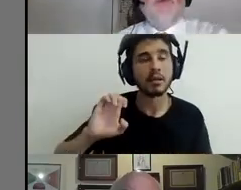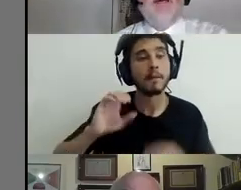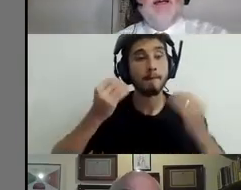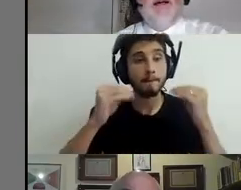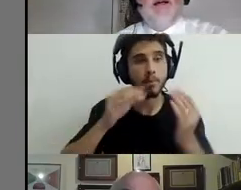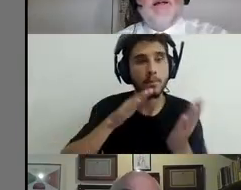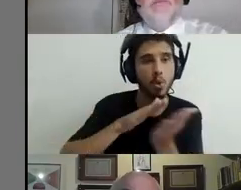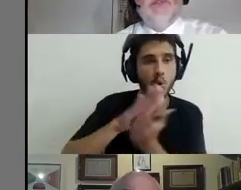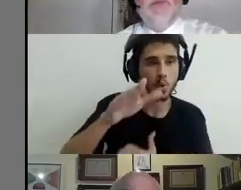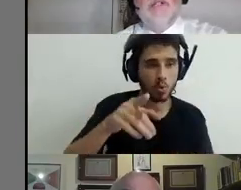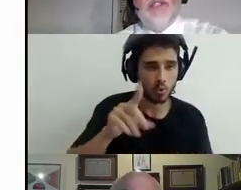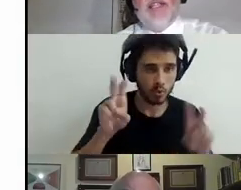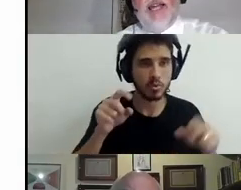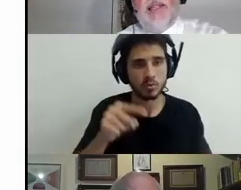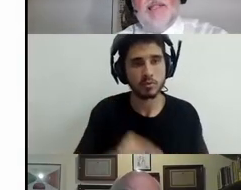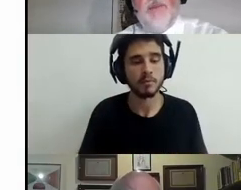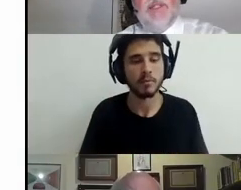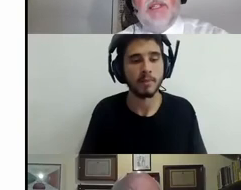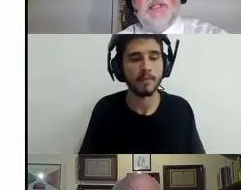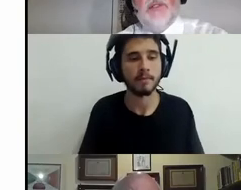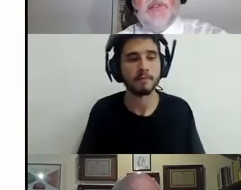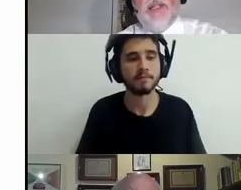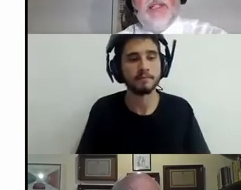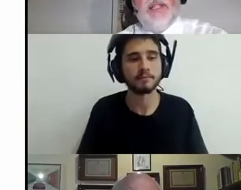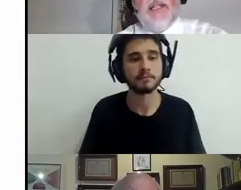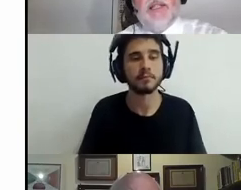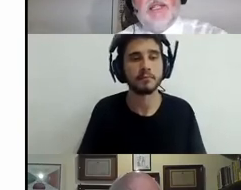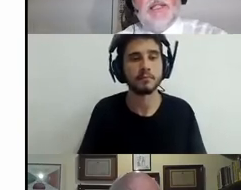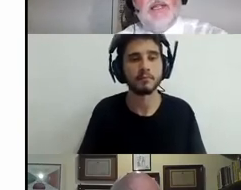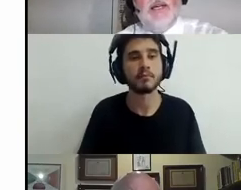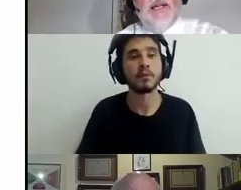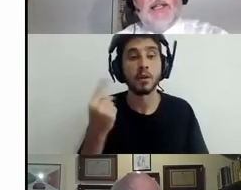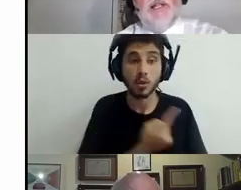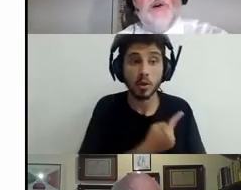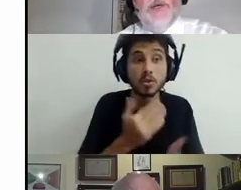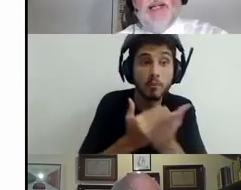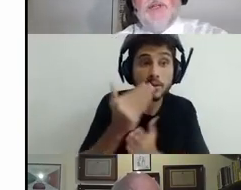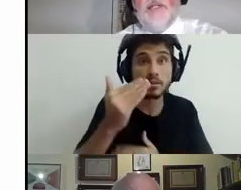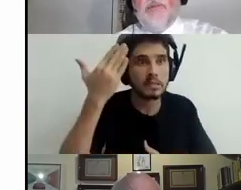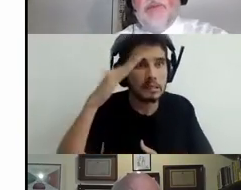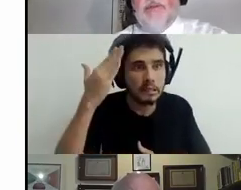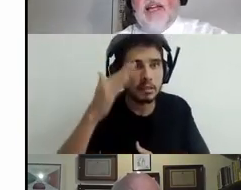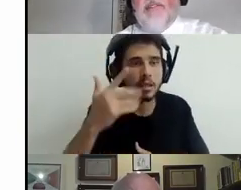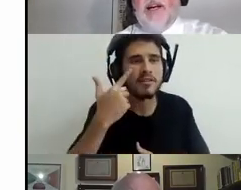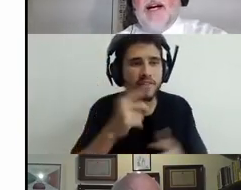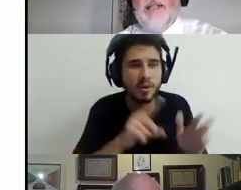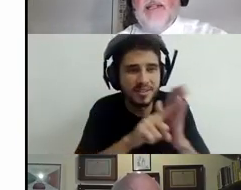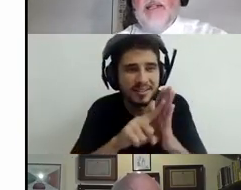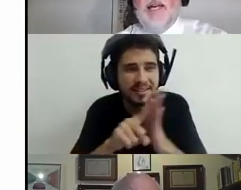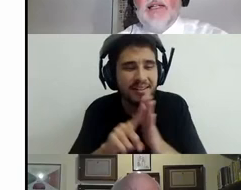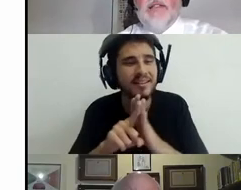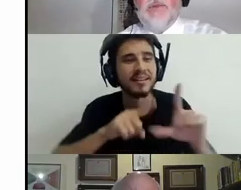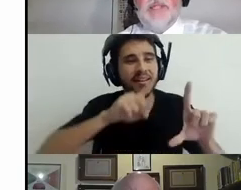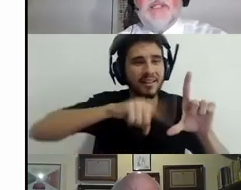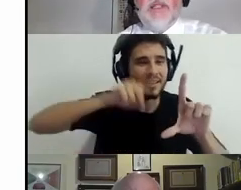We come to understand, and we see it also in the statistics, that lower educated people have higher